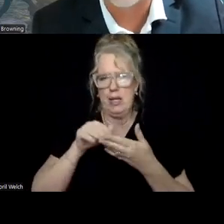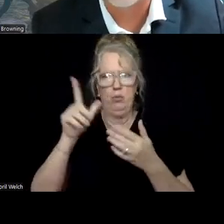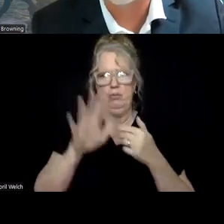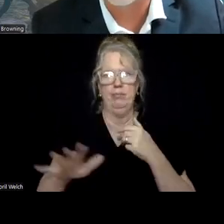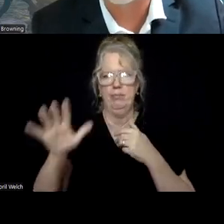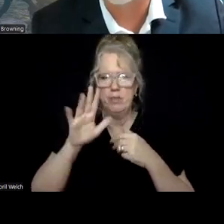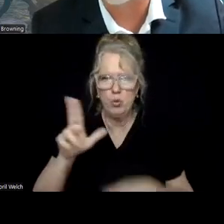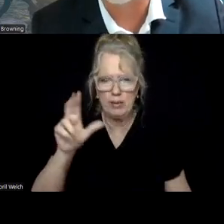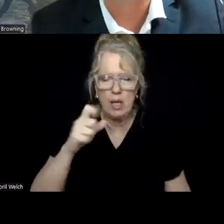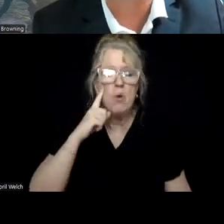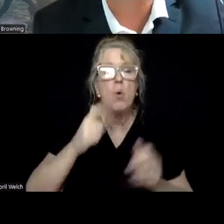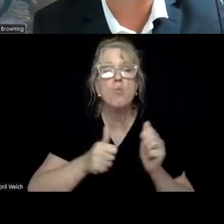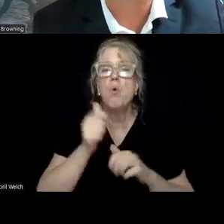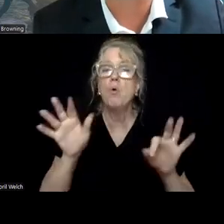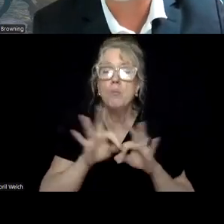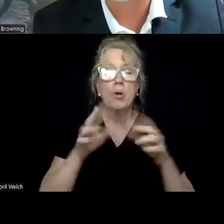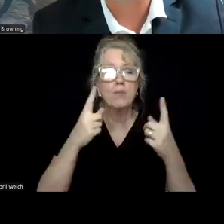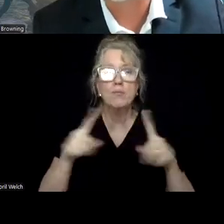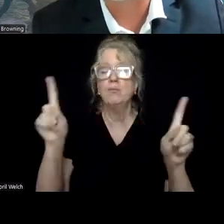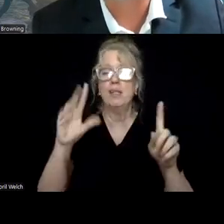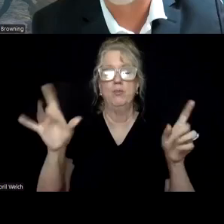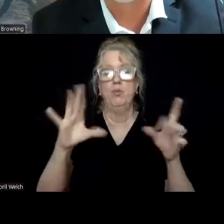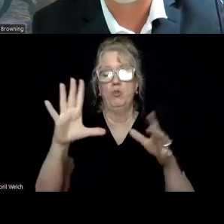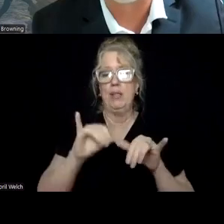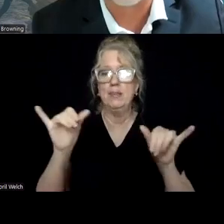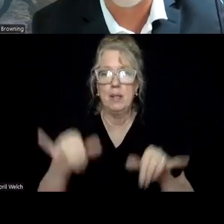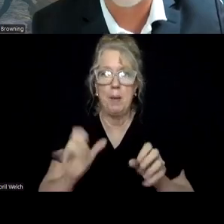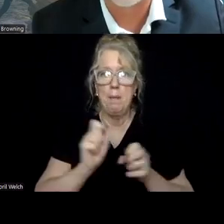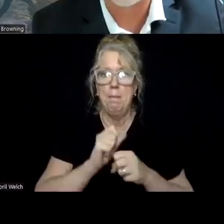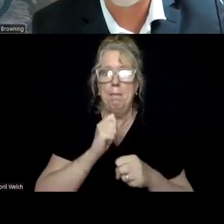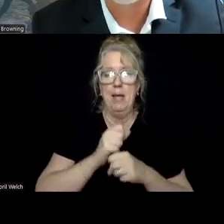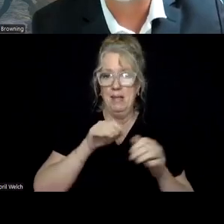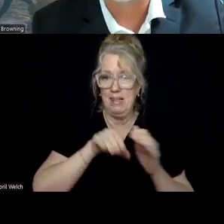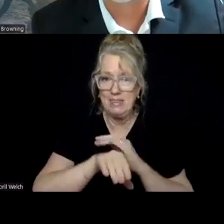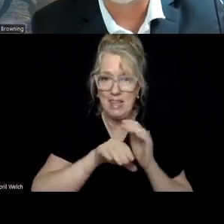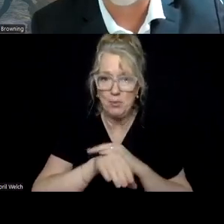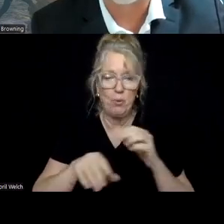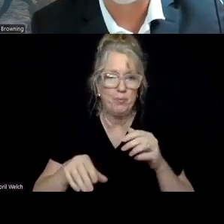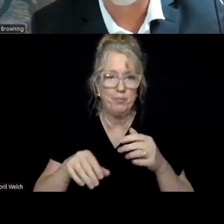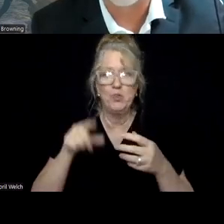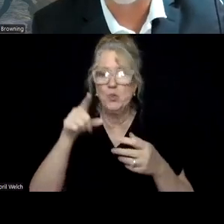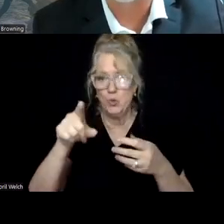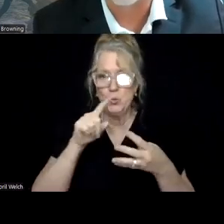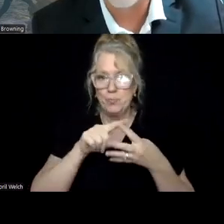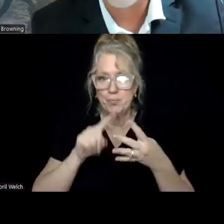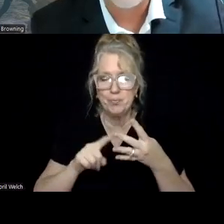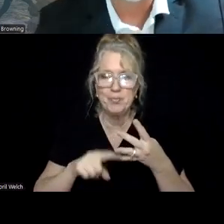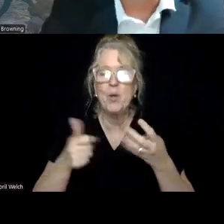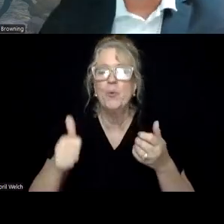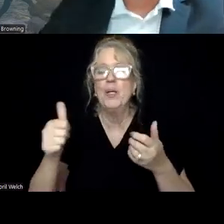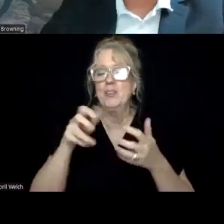and most important element of an effective crisis system is simply making it accessible. fill in the blank, audience.